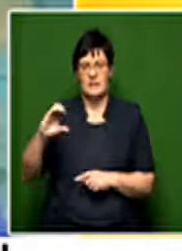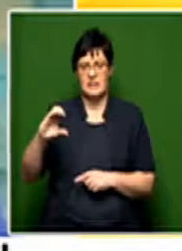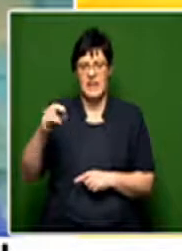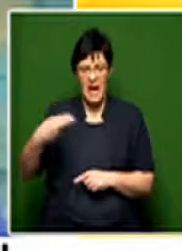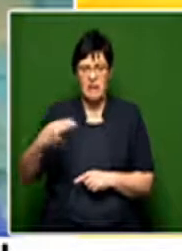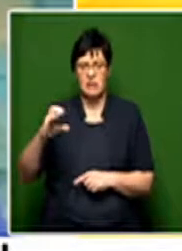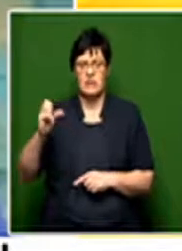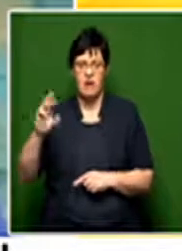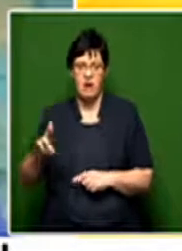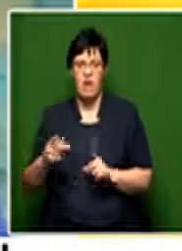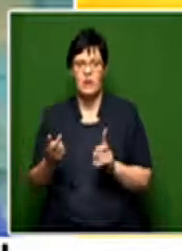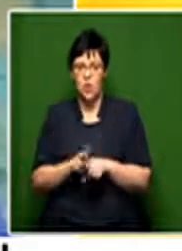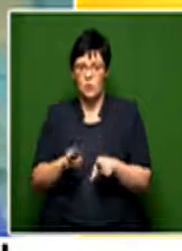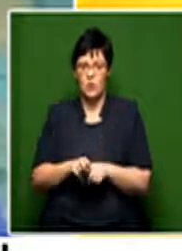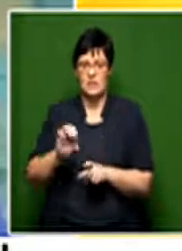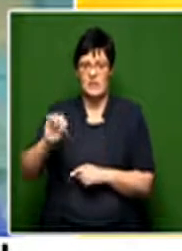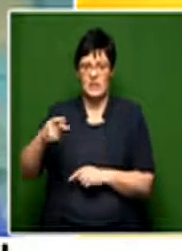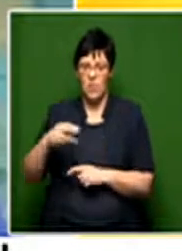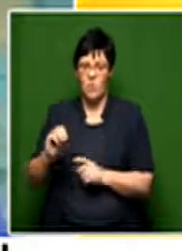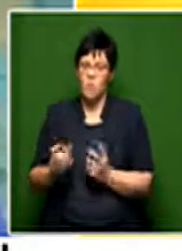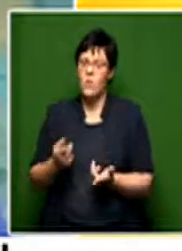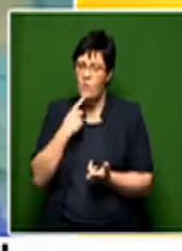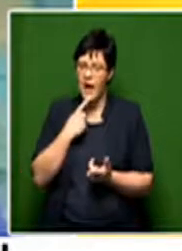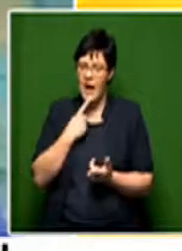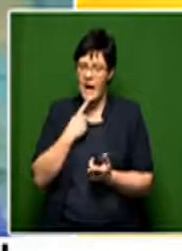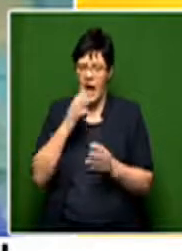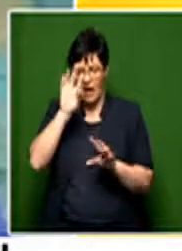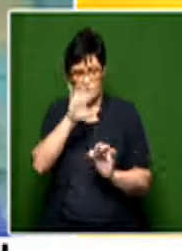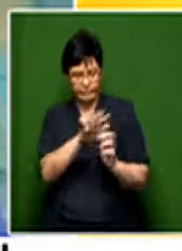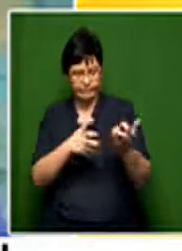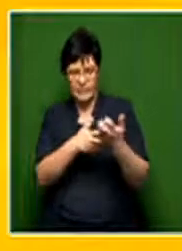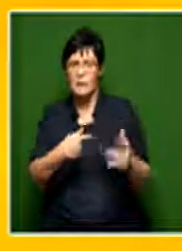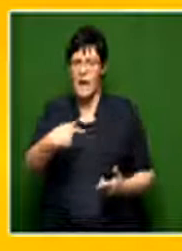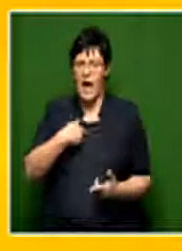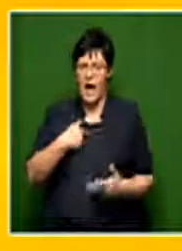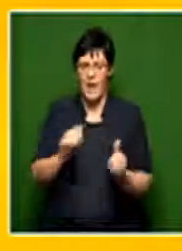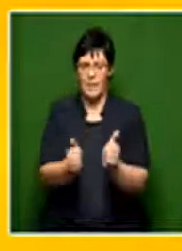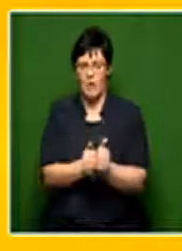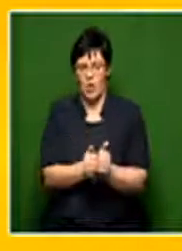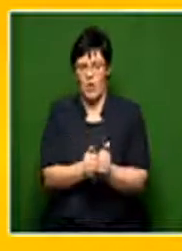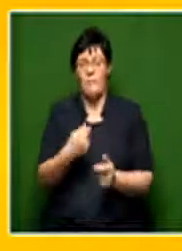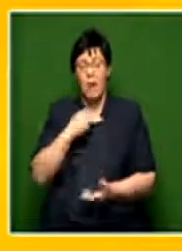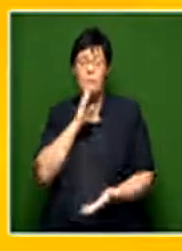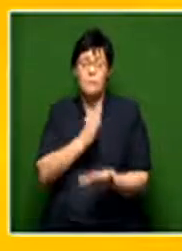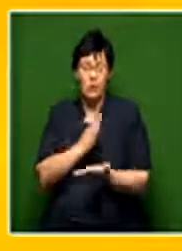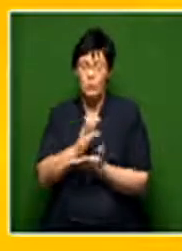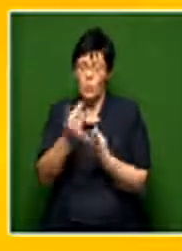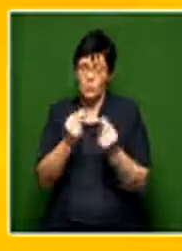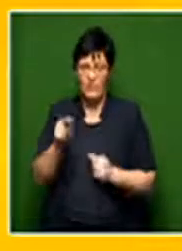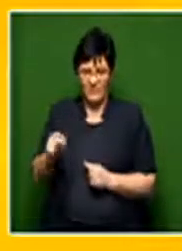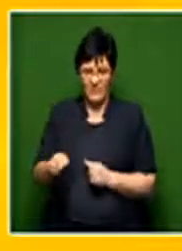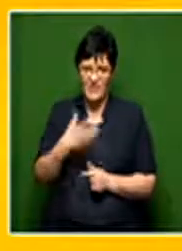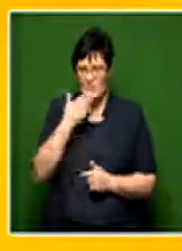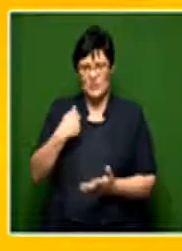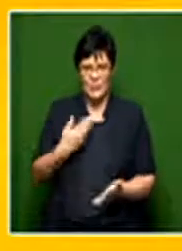-Gumalo, who is stateless, talking about the importance of the I Belong campaign. Sihle, you have our word. We're going to sort you out as